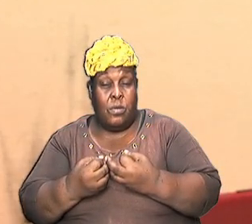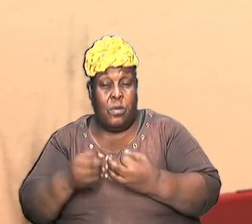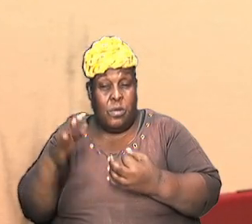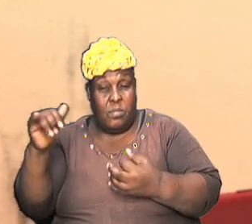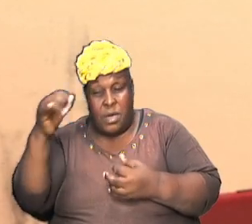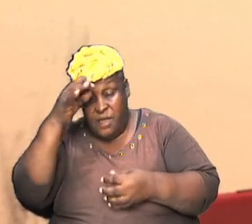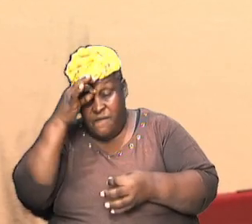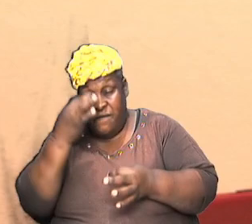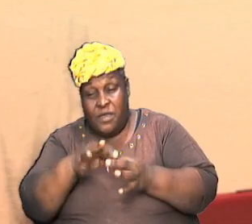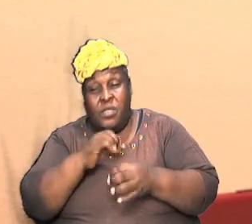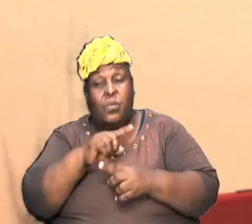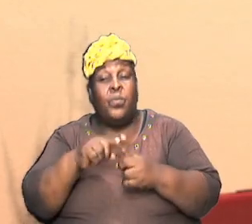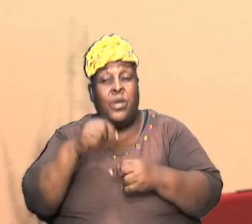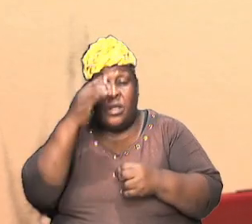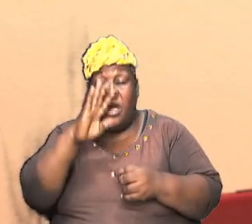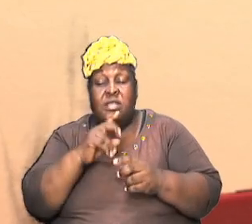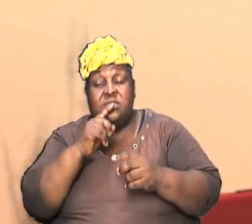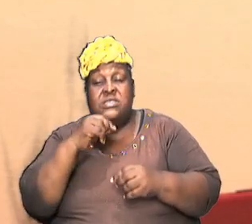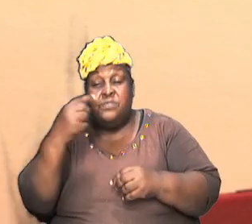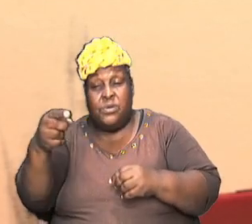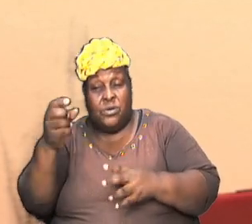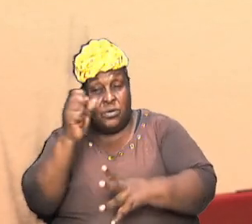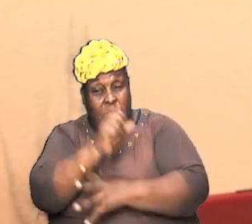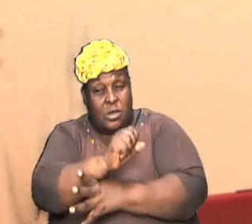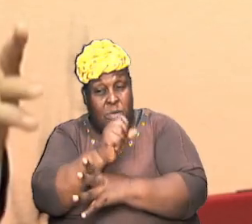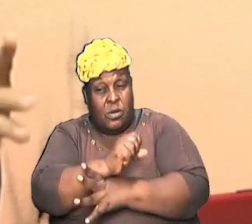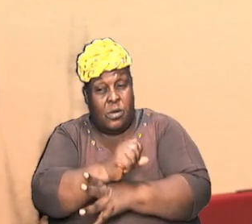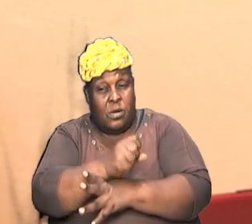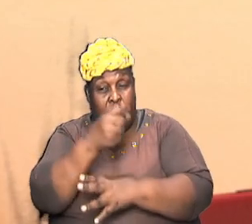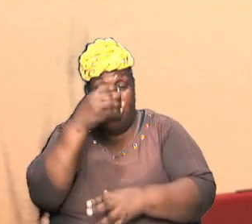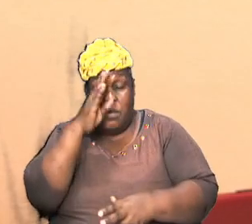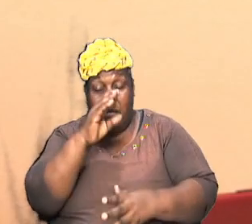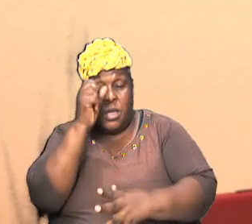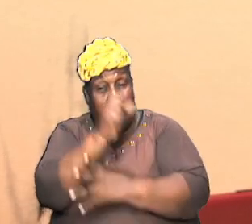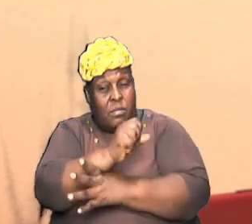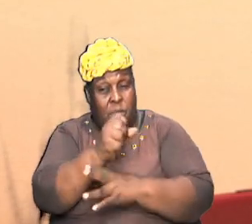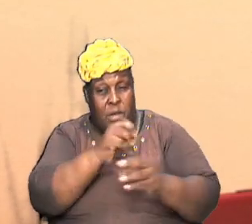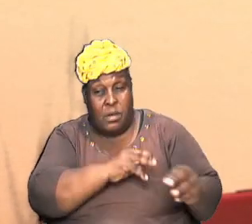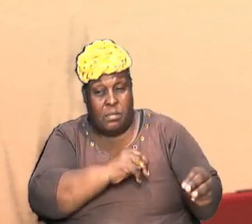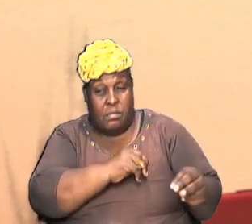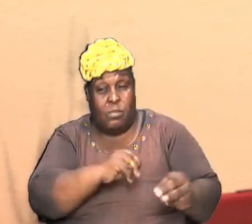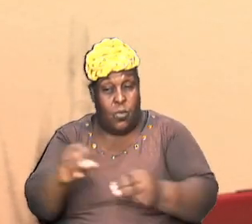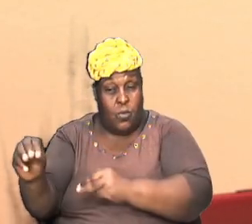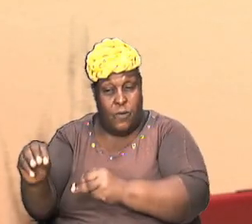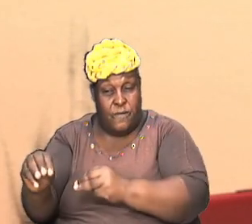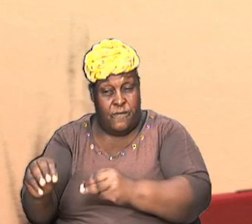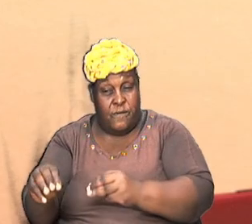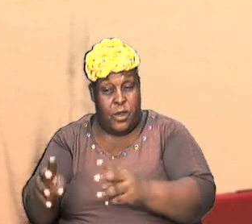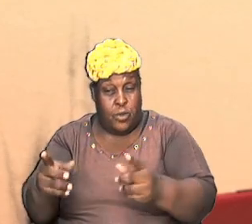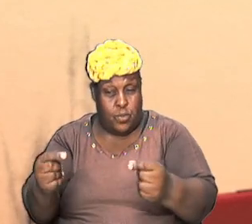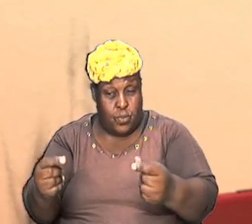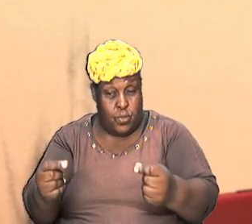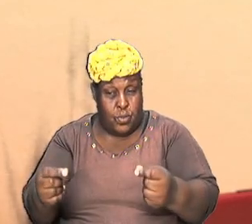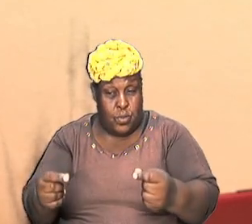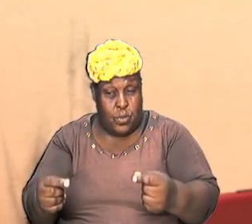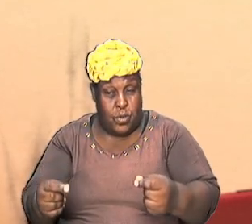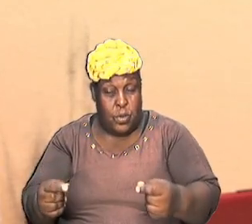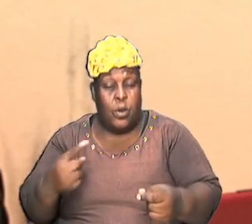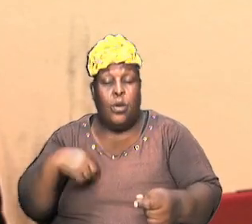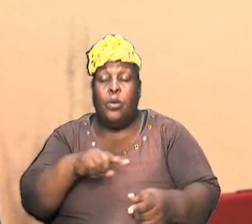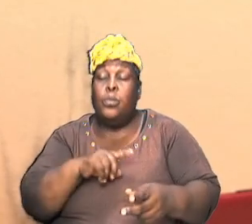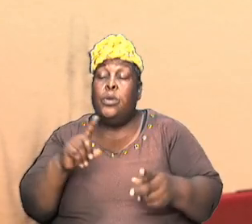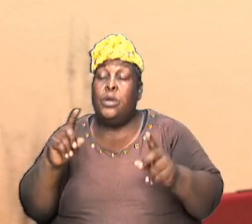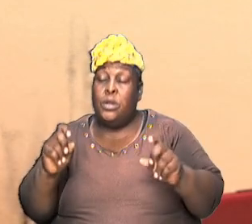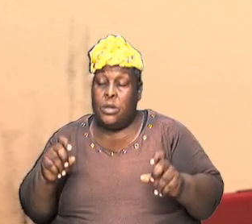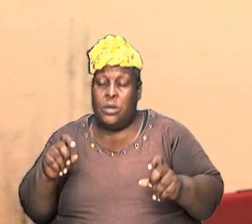faith when God spoke to him he moved brothers and sisters it's mind-boggling but we need to understand